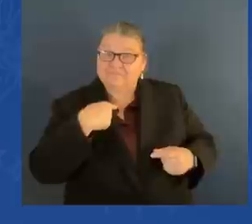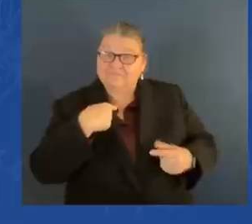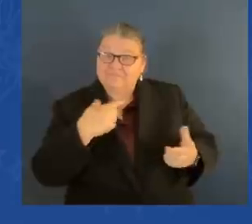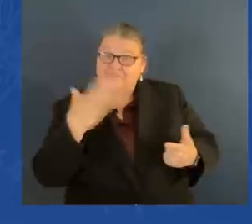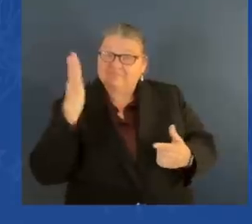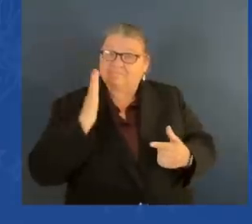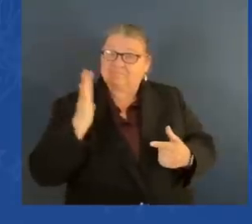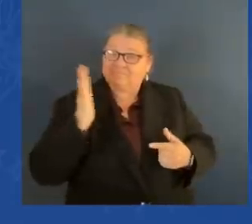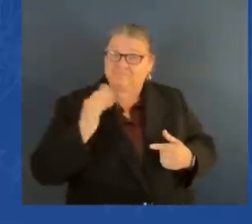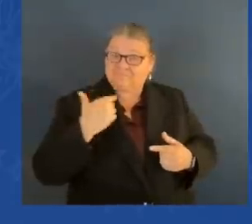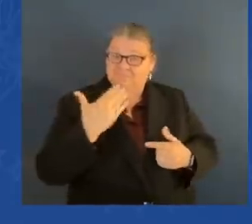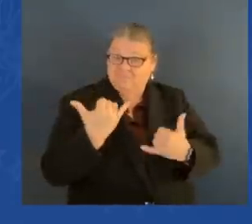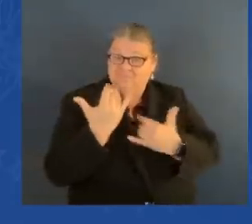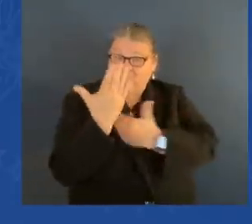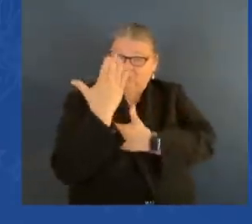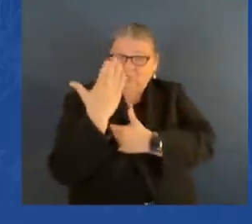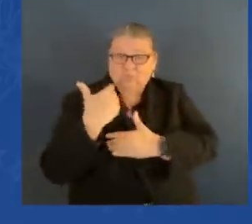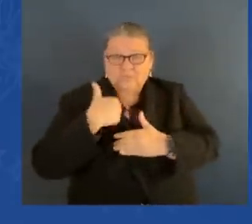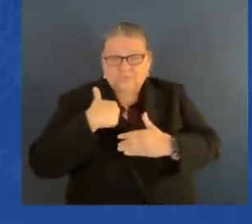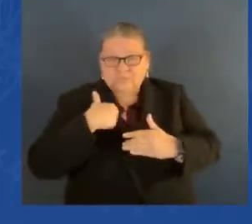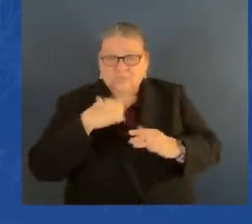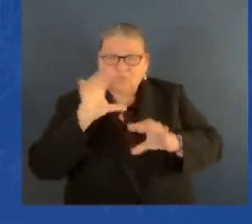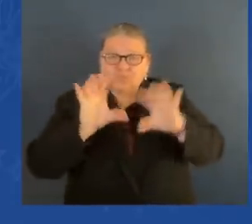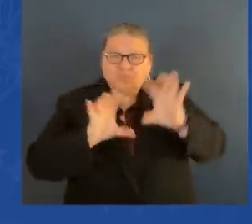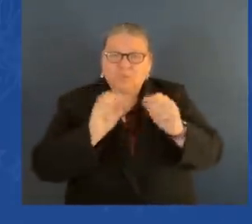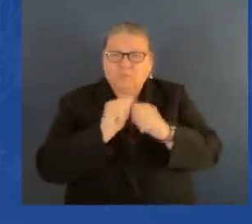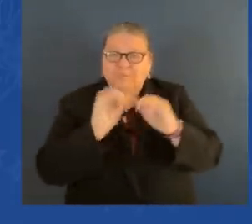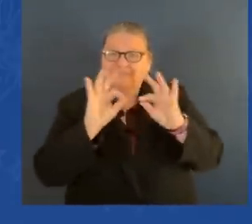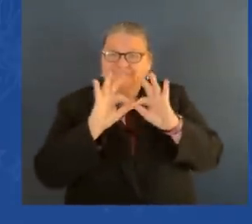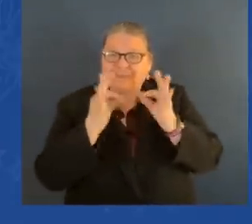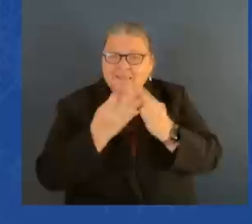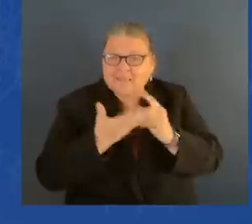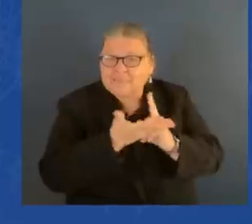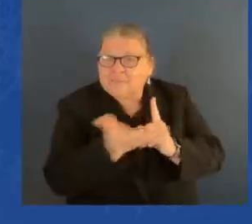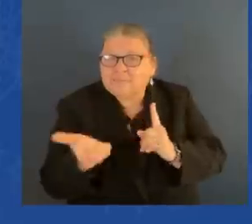trying to console them, and I got emotional.